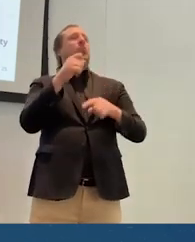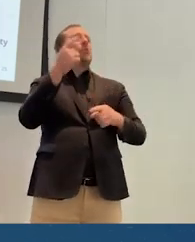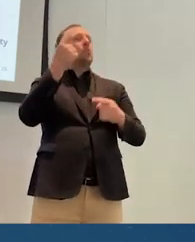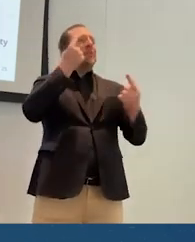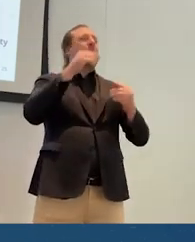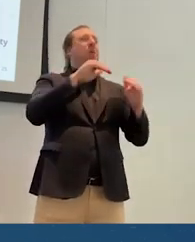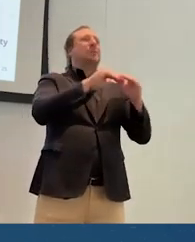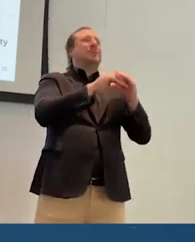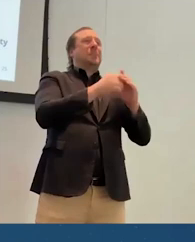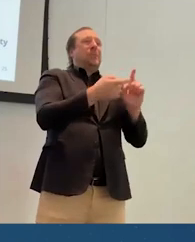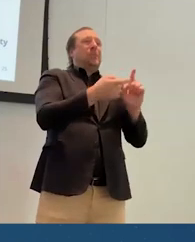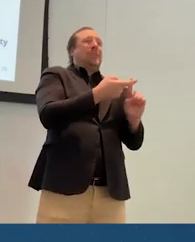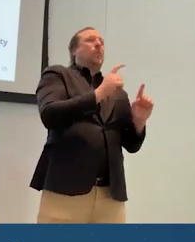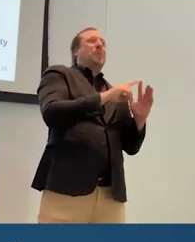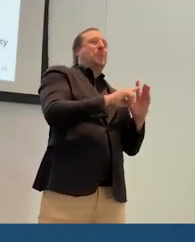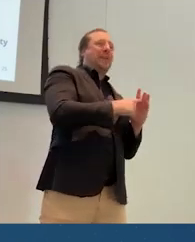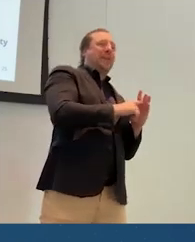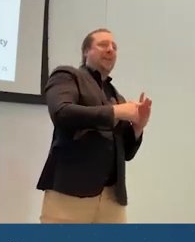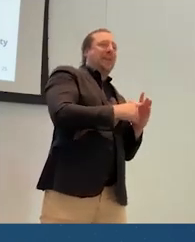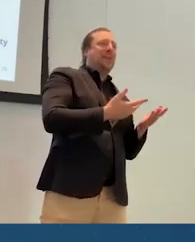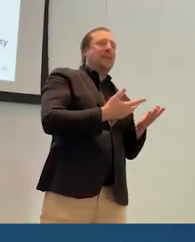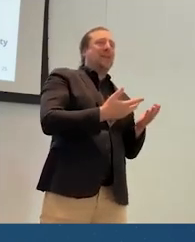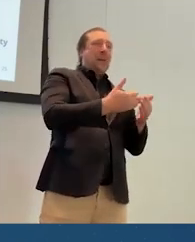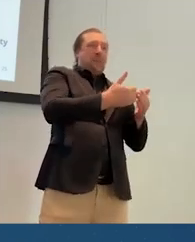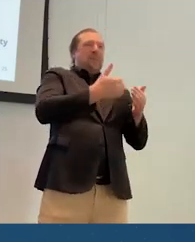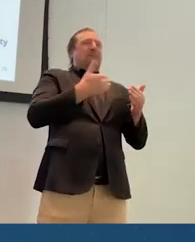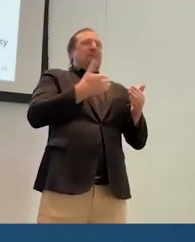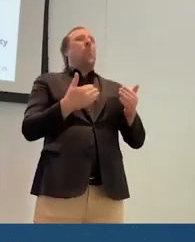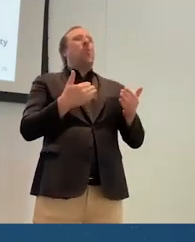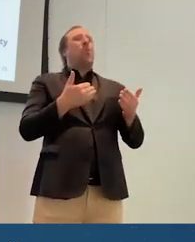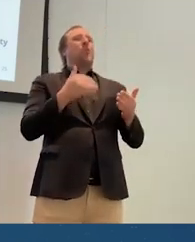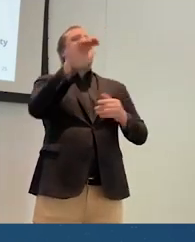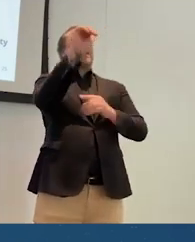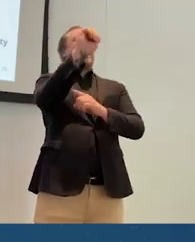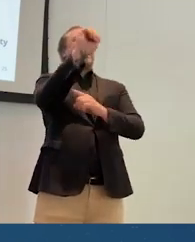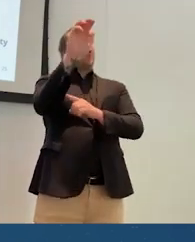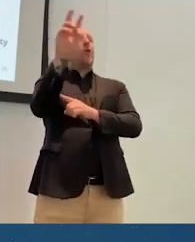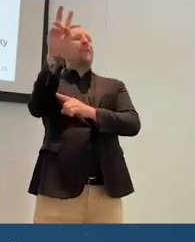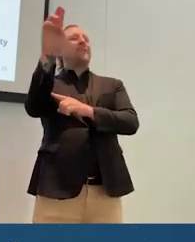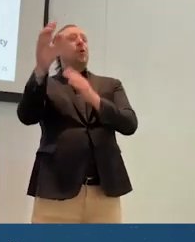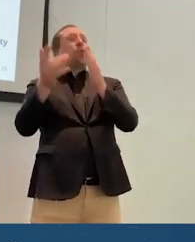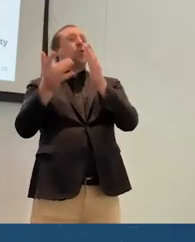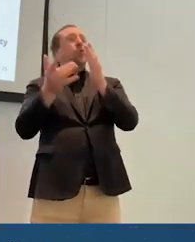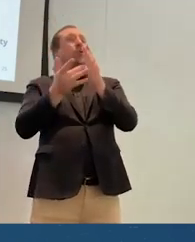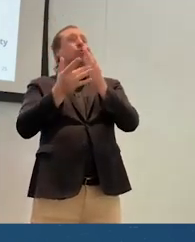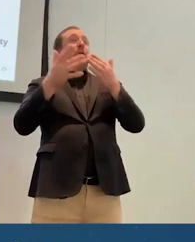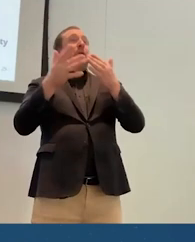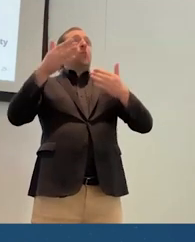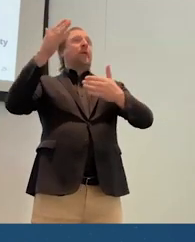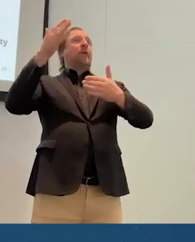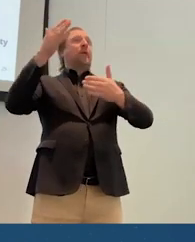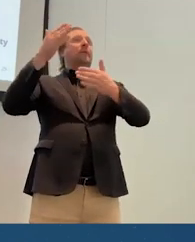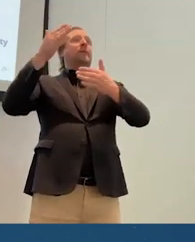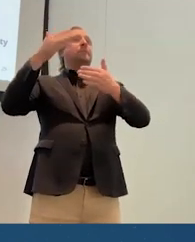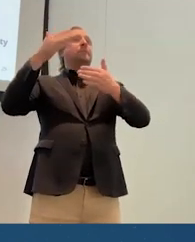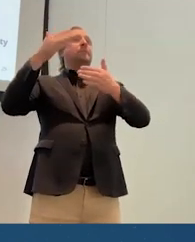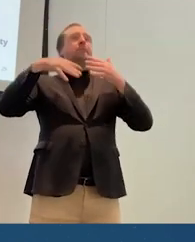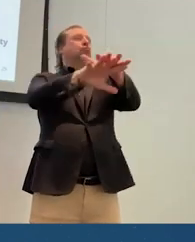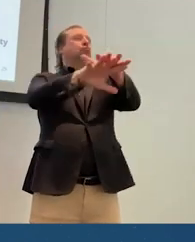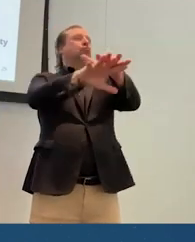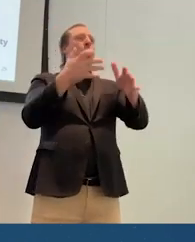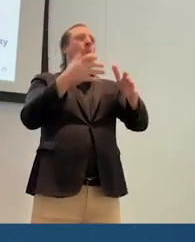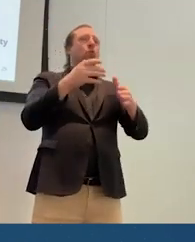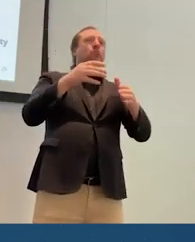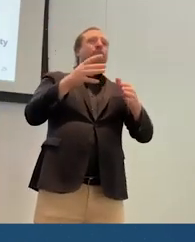accessibility from the ground up before augmented and virtual reality technologies are completely mainstreamed in our culture.